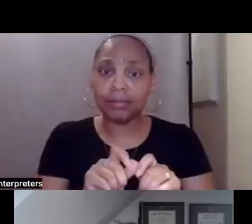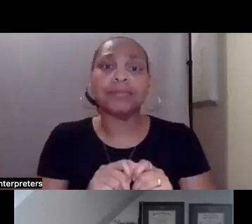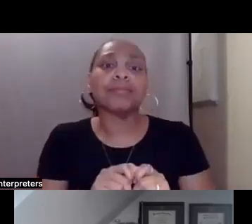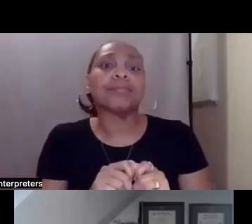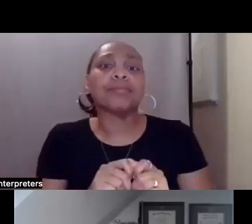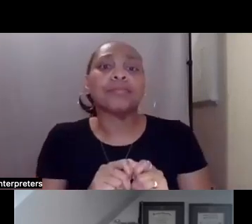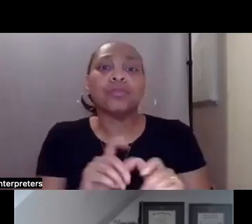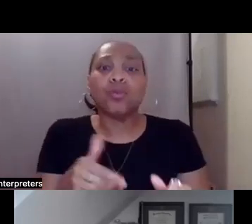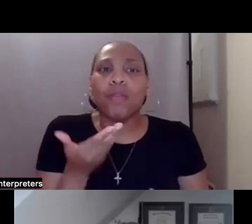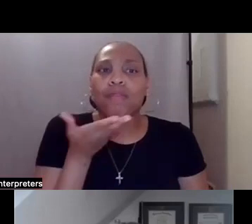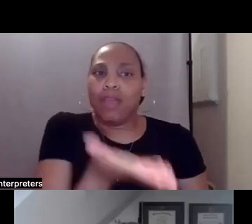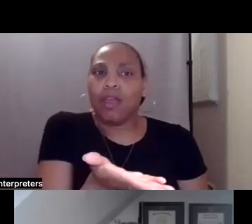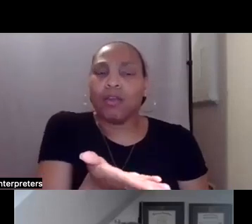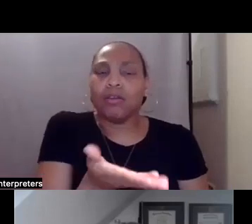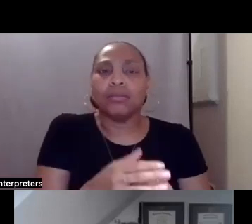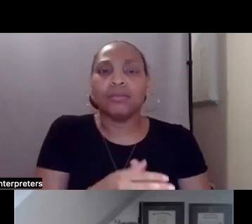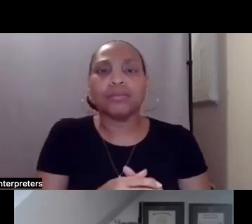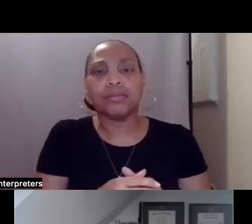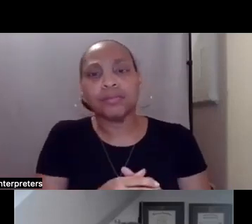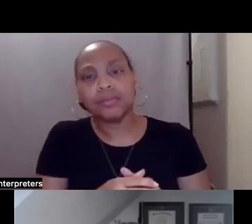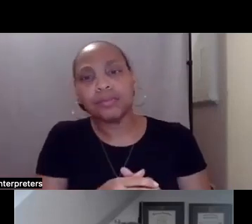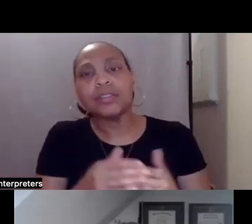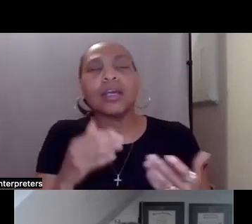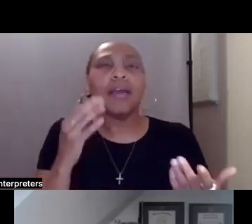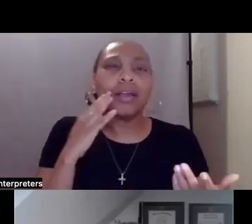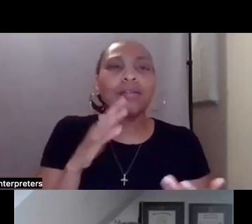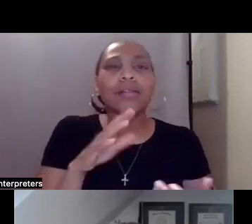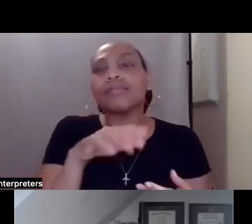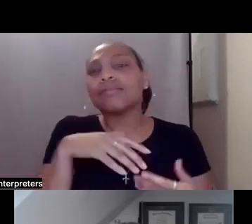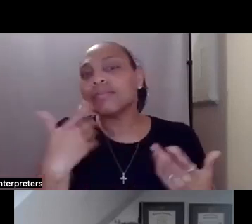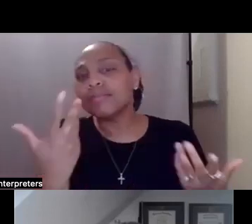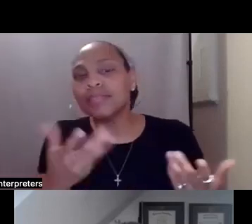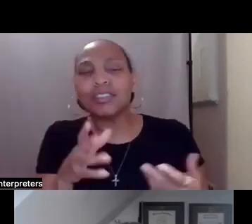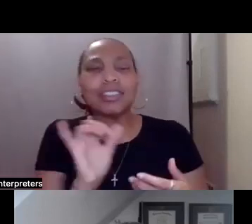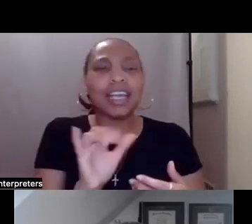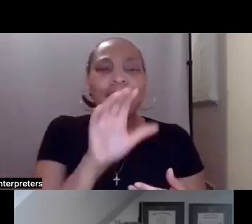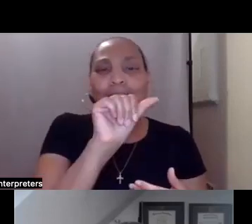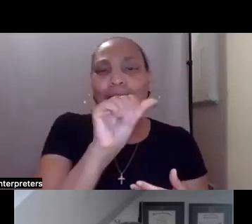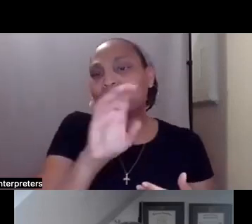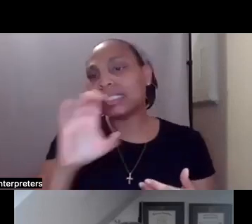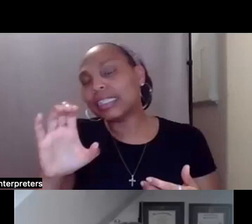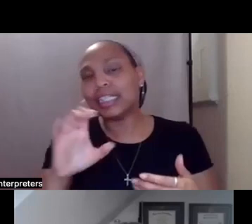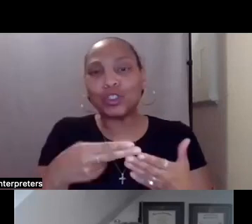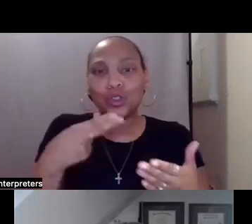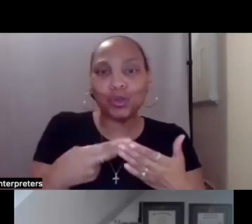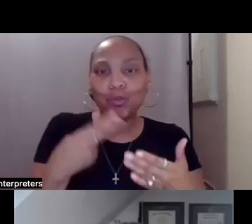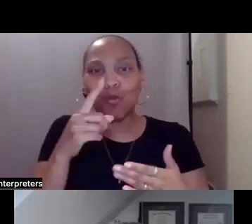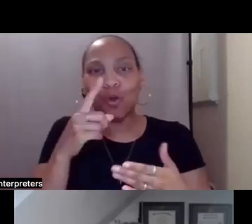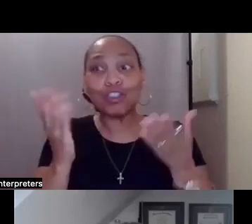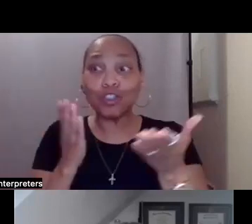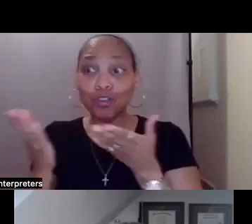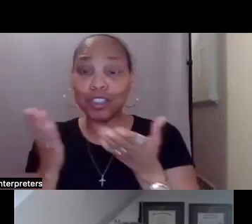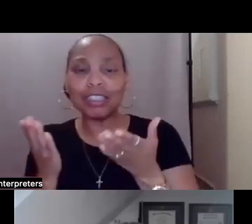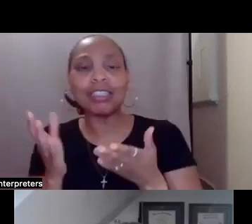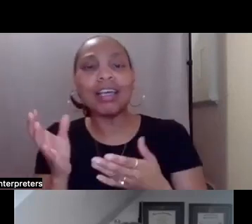as you've noticed, there's sort of the AB, the ABC alphabet soup of support services. Your support coordinator is someone that can,